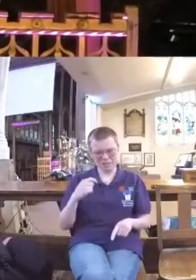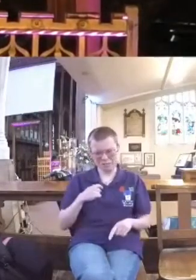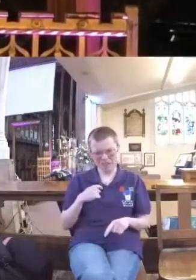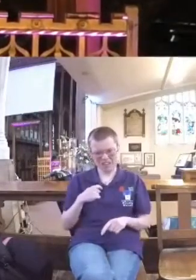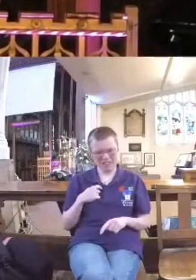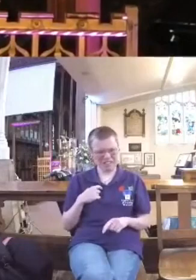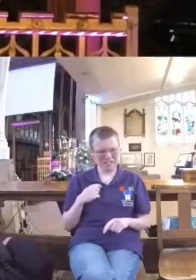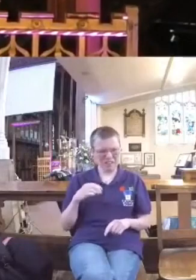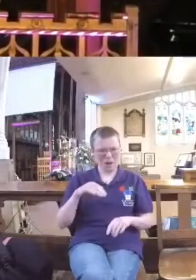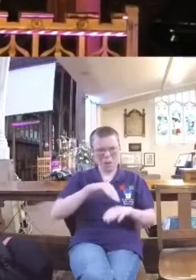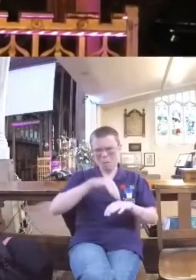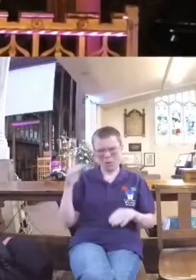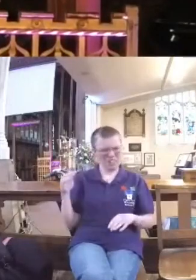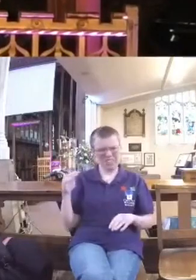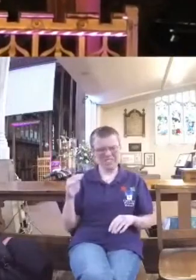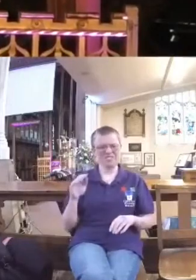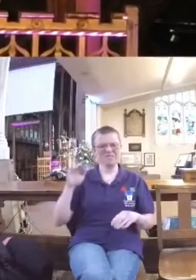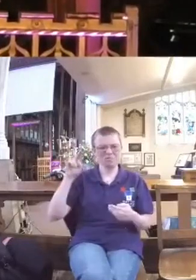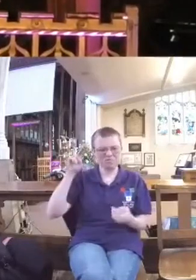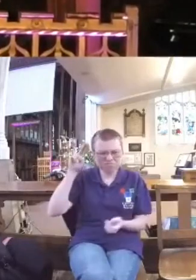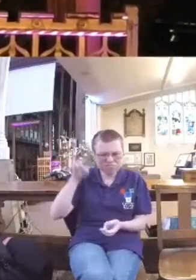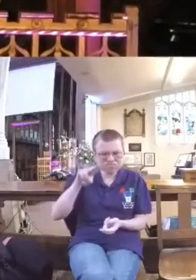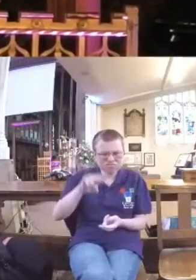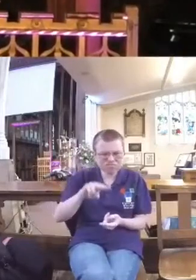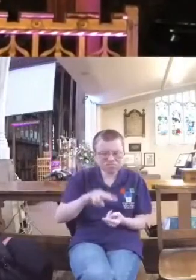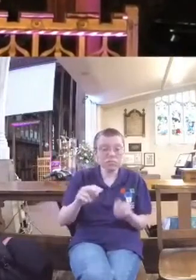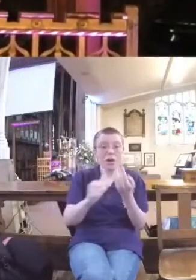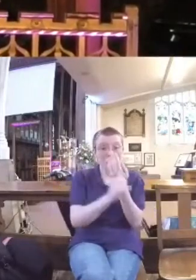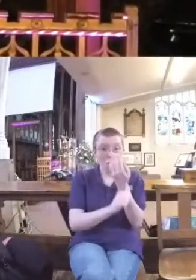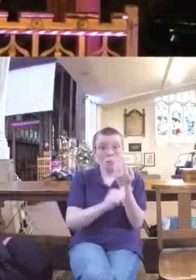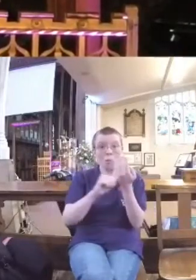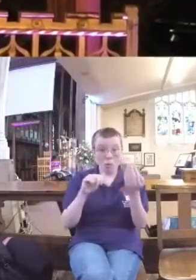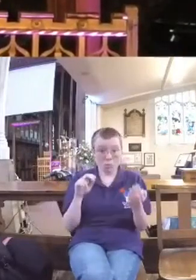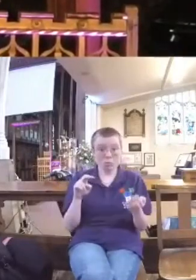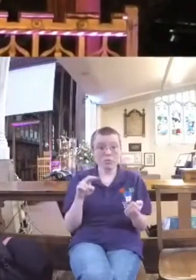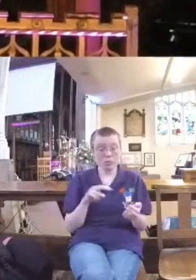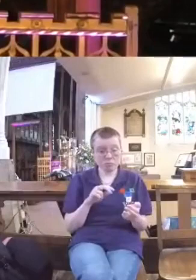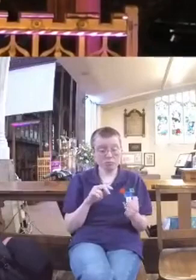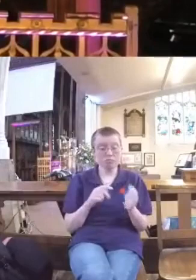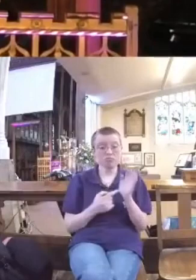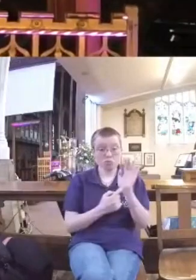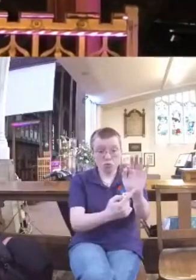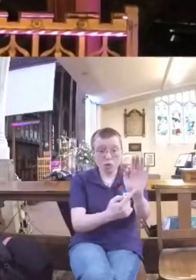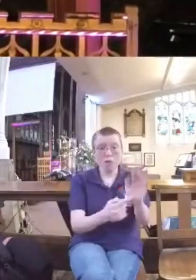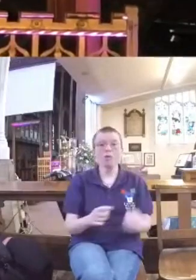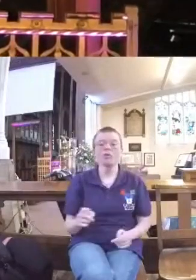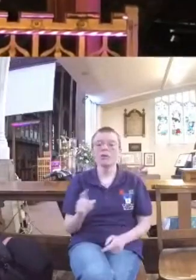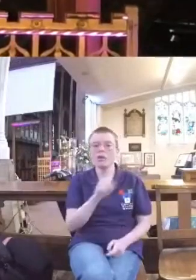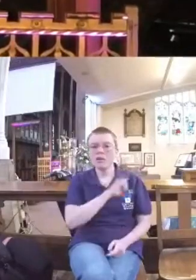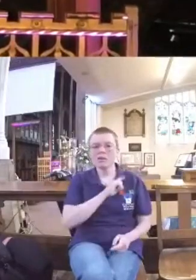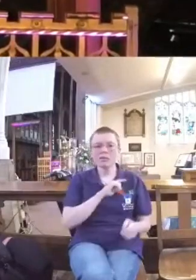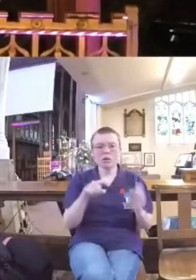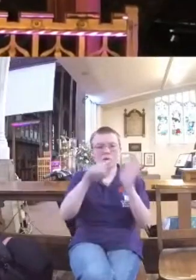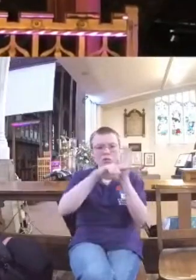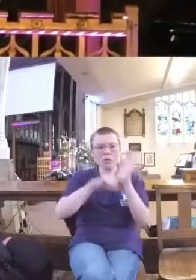about myself and about the people around me. And the Bible talks about this. It says, because lawlessness abounds, the